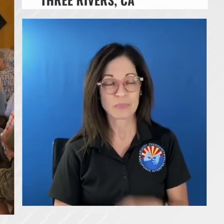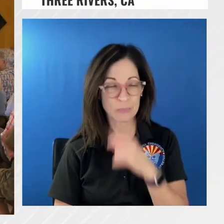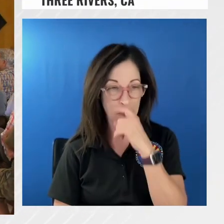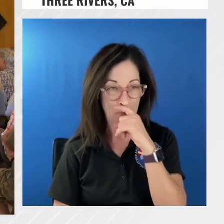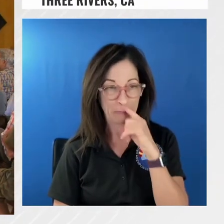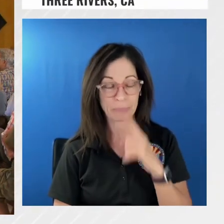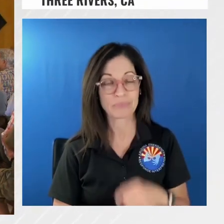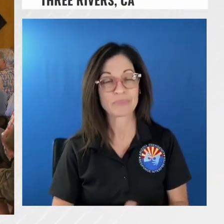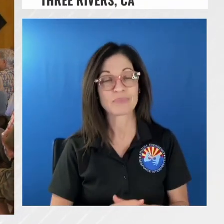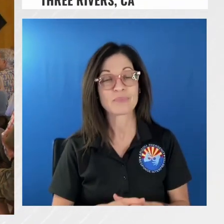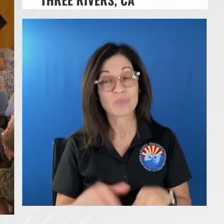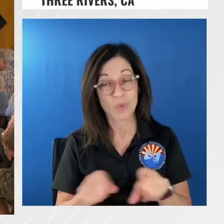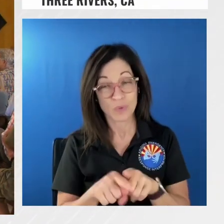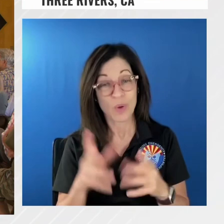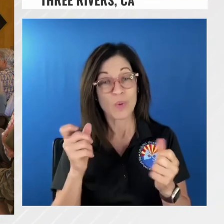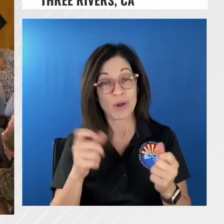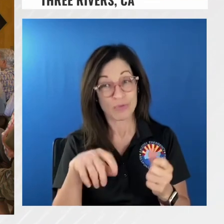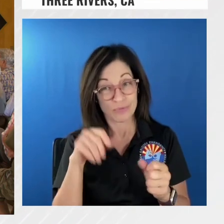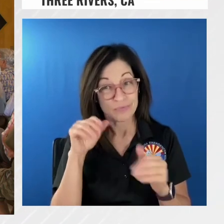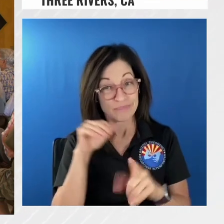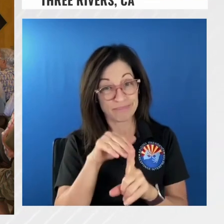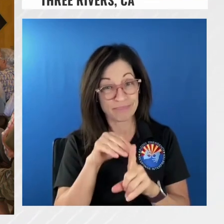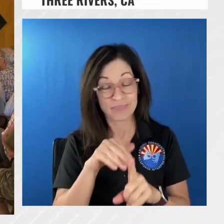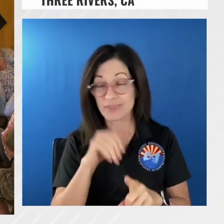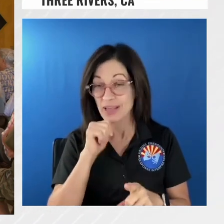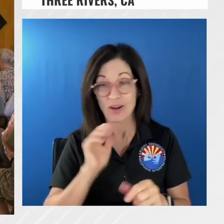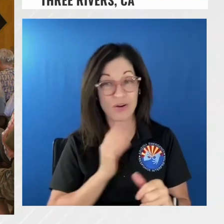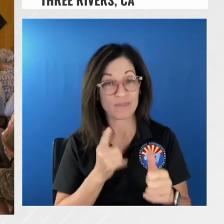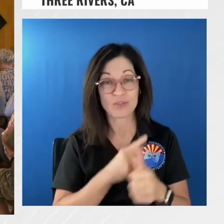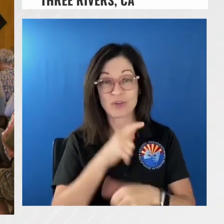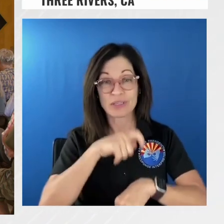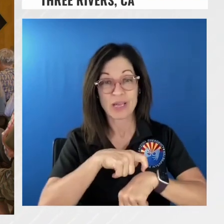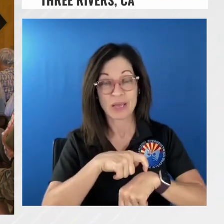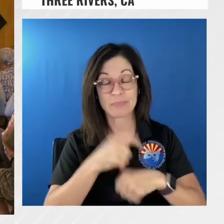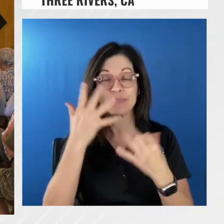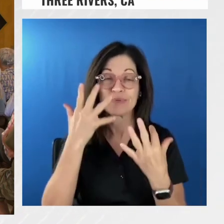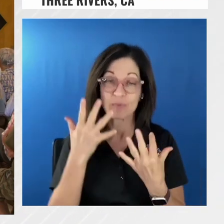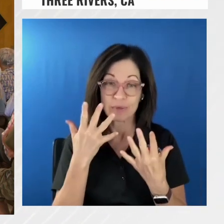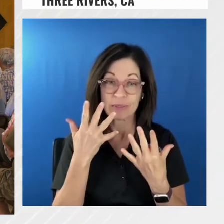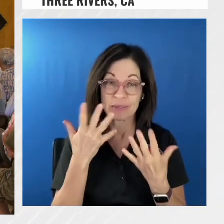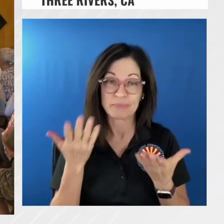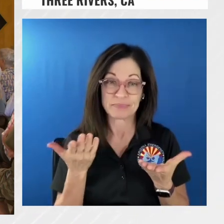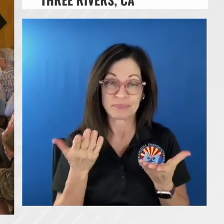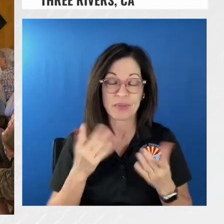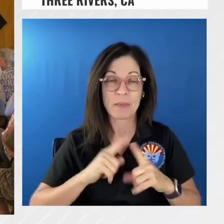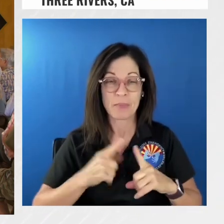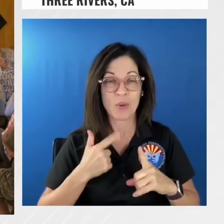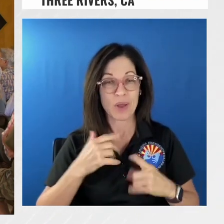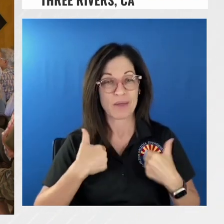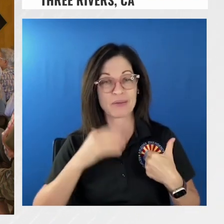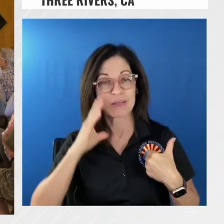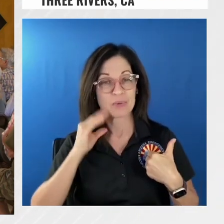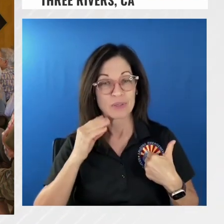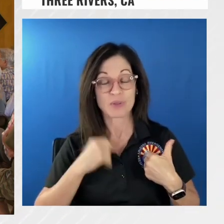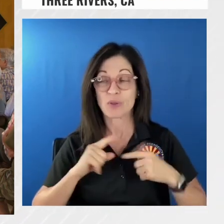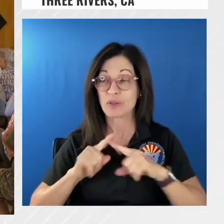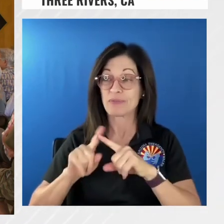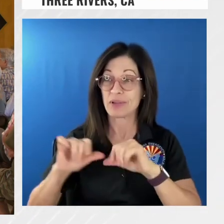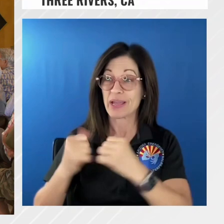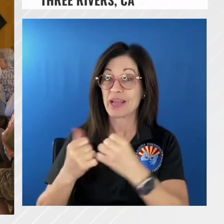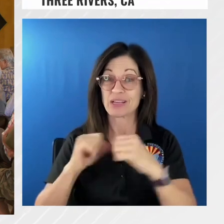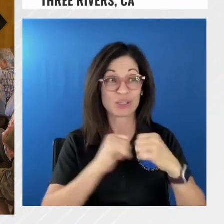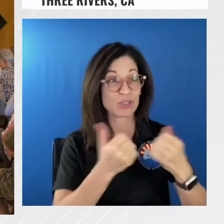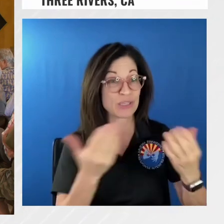rodeo unfortunately on this sort of thing and so the agencies that are assembled in this room have worked very